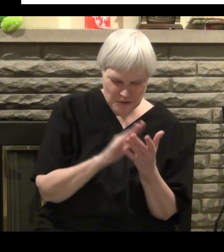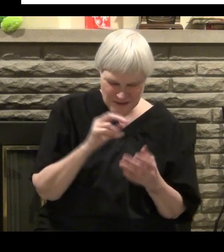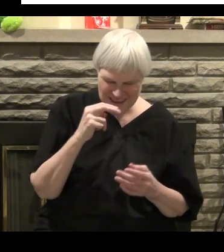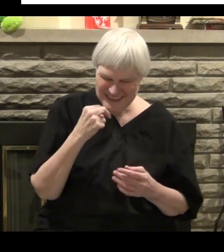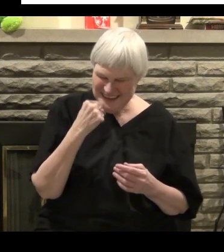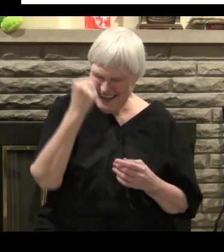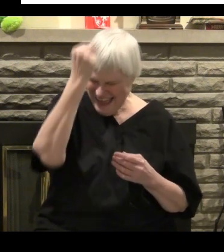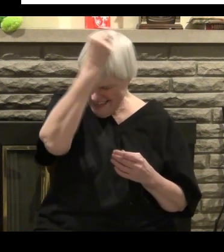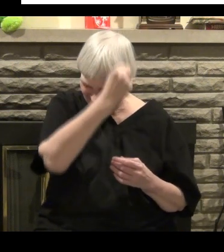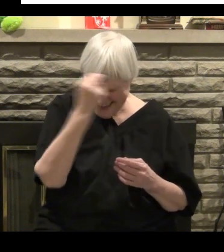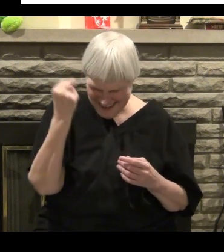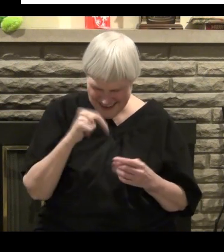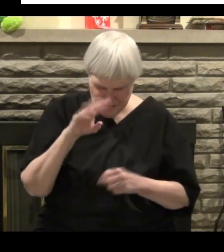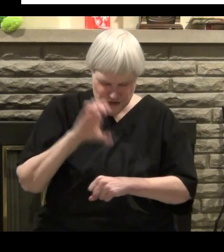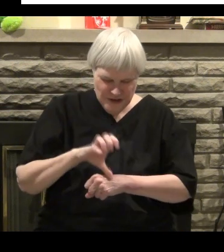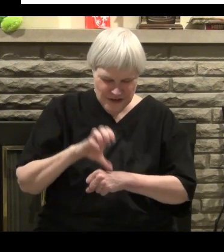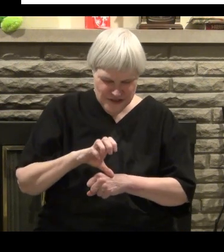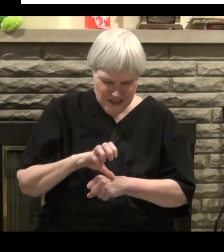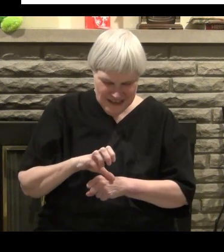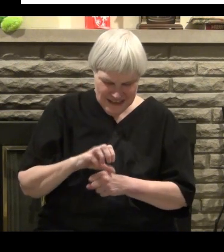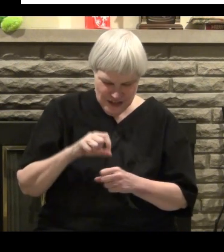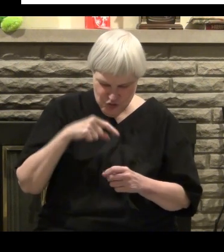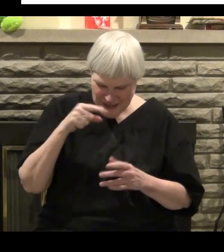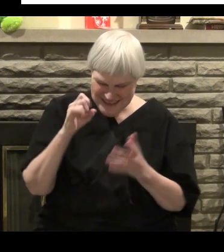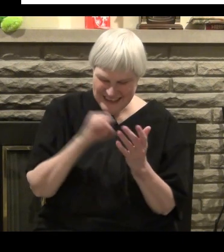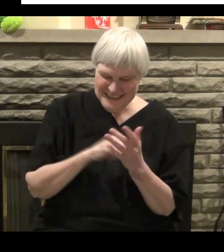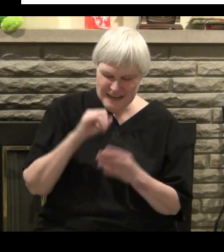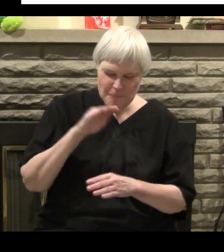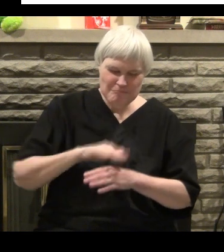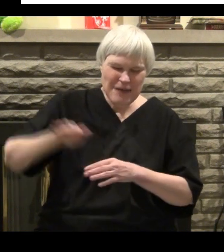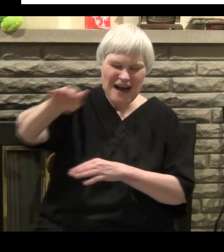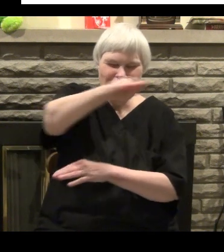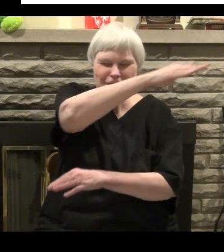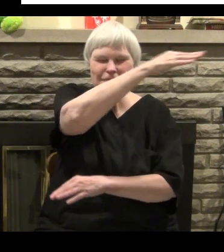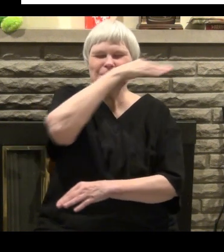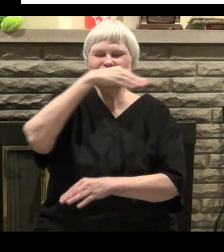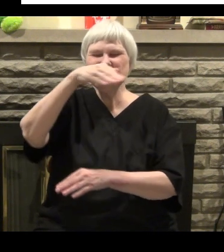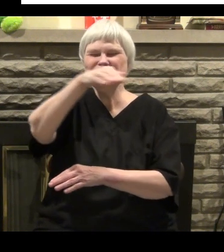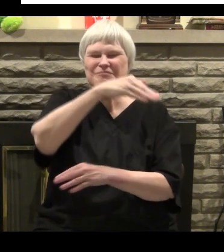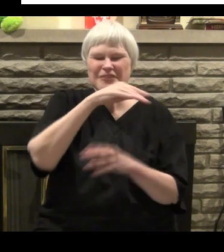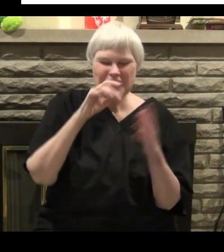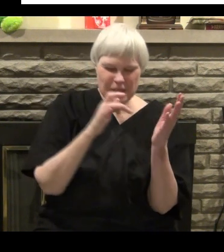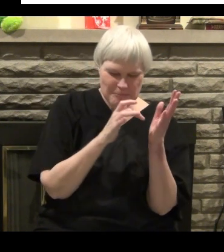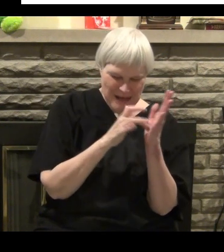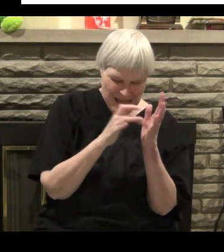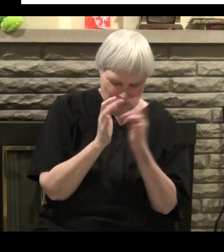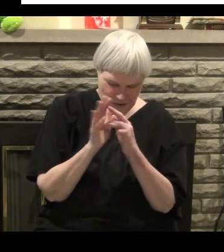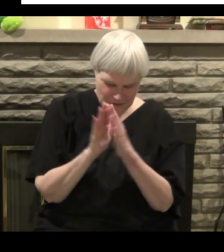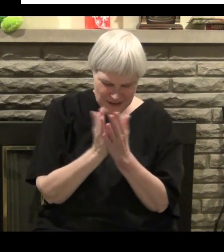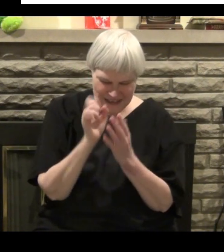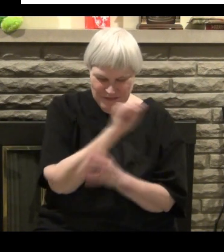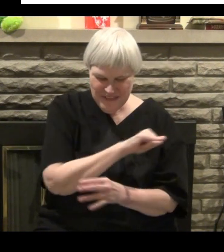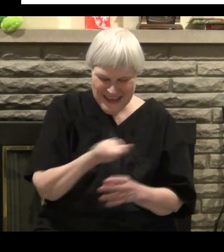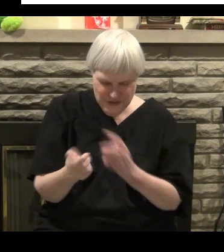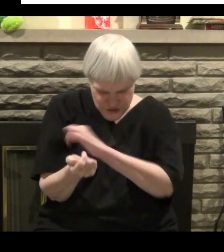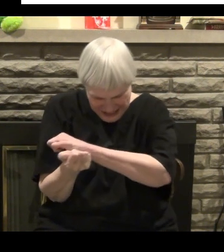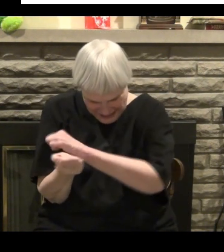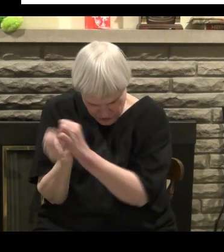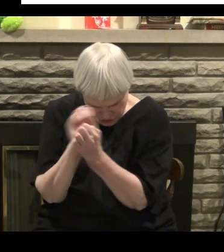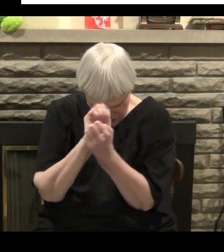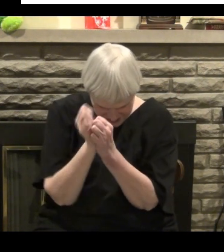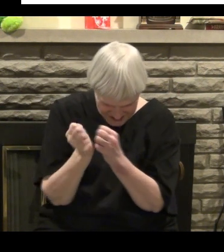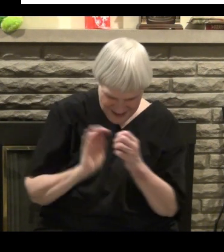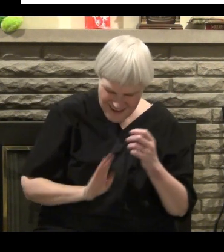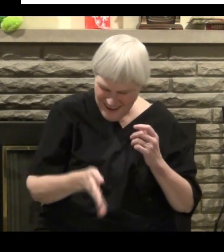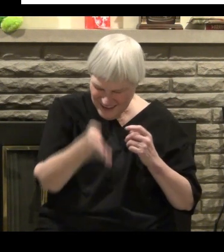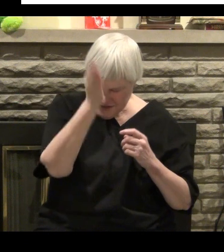see that with this here the Catholic catechism or the Catholic church is elevating itself above